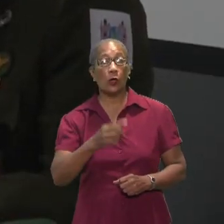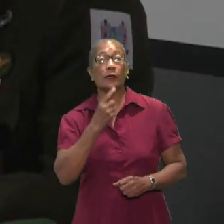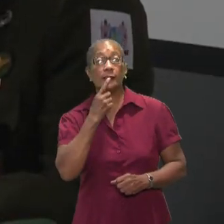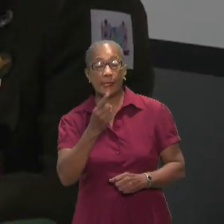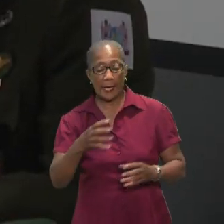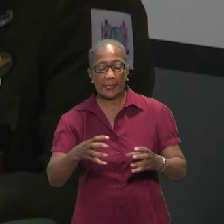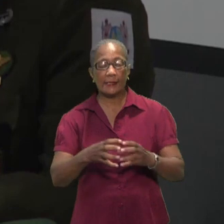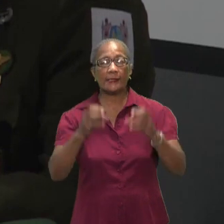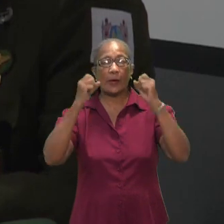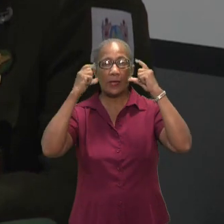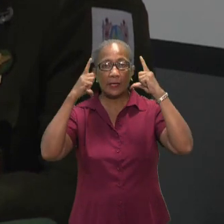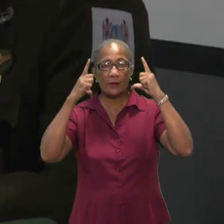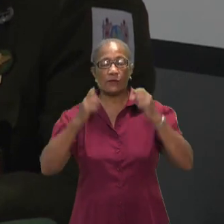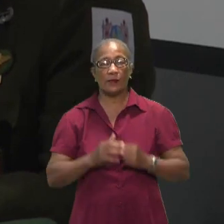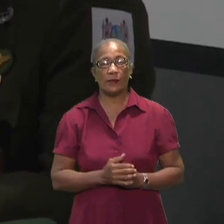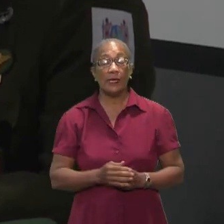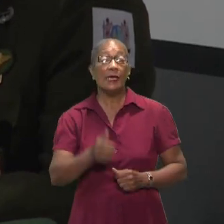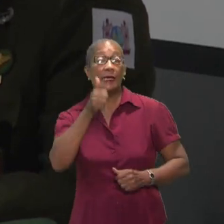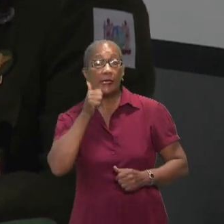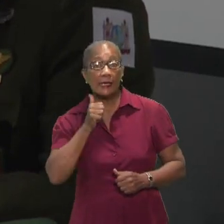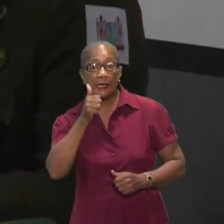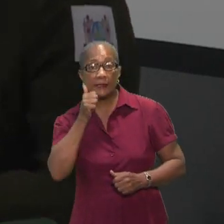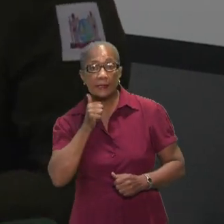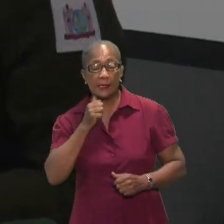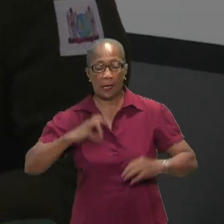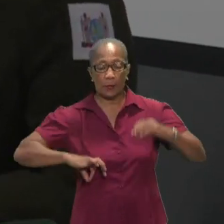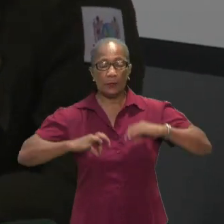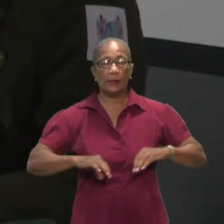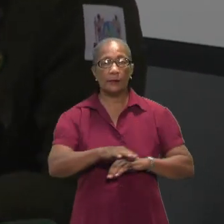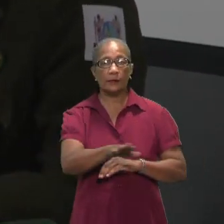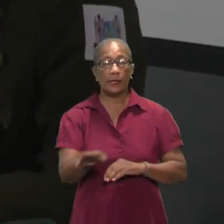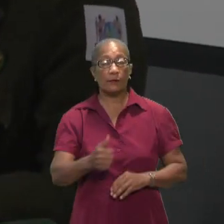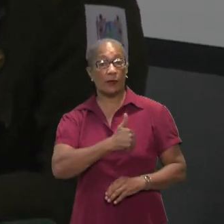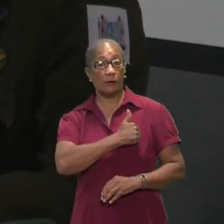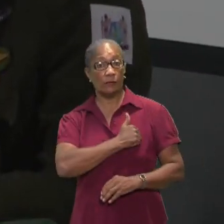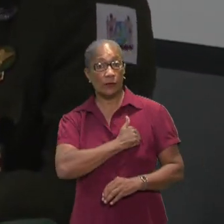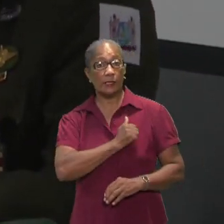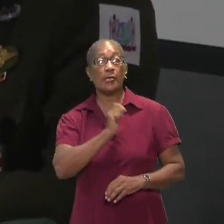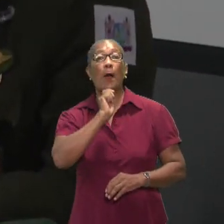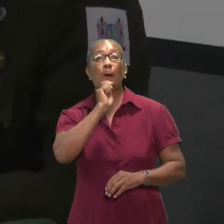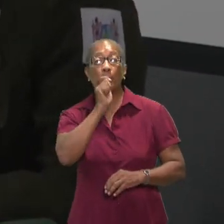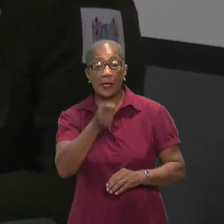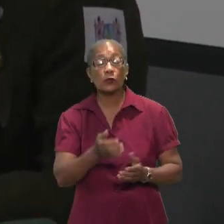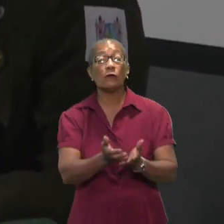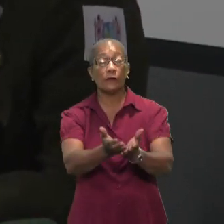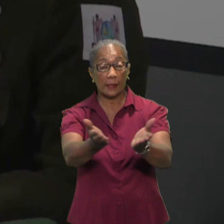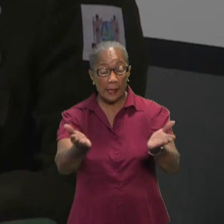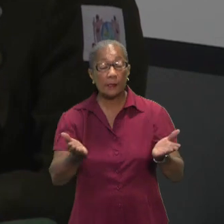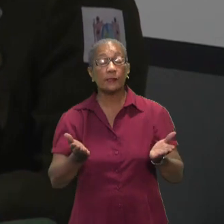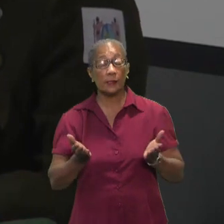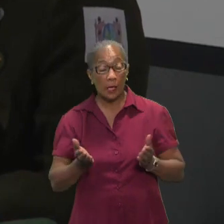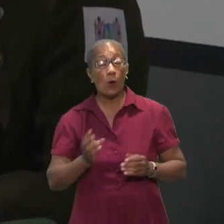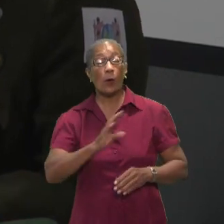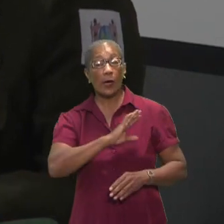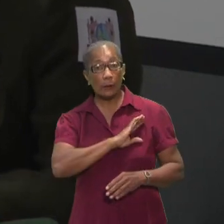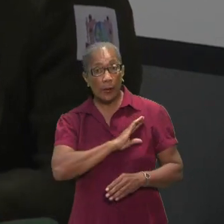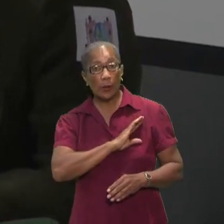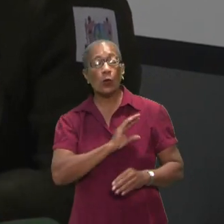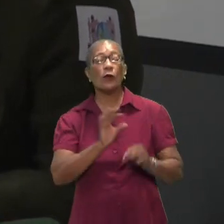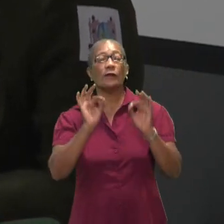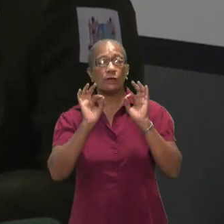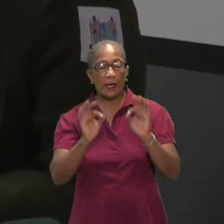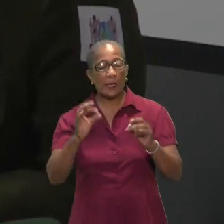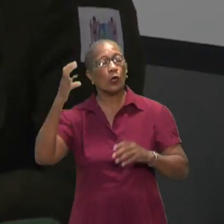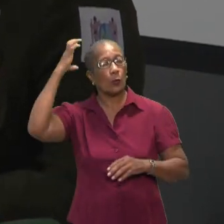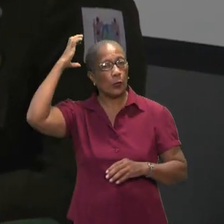gives this to the society. Yesterday, Ministry of Defense convened a press conference in which a security issue has been